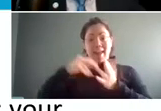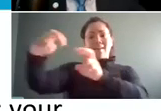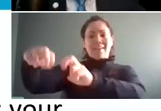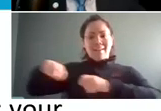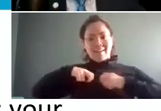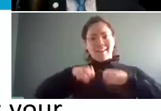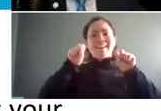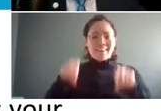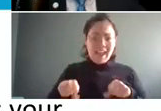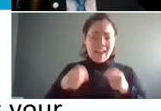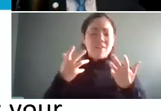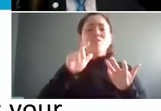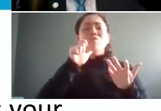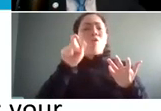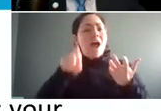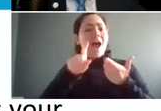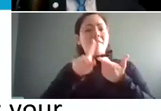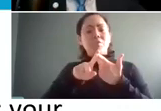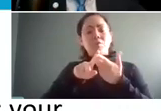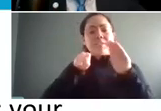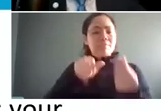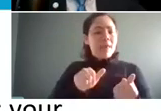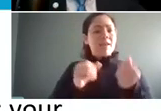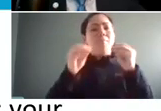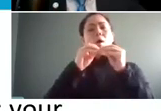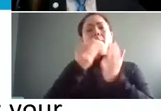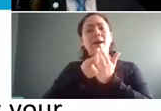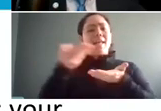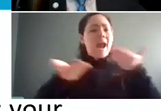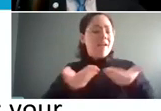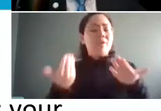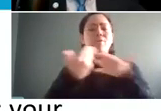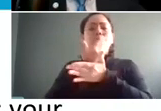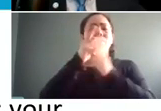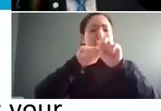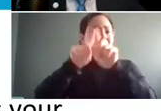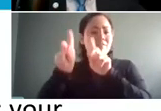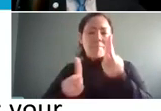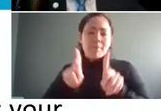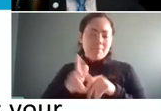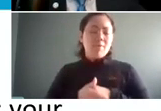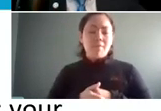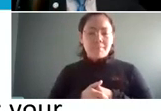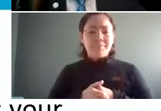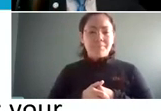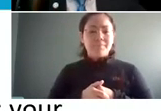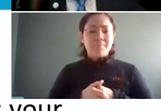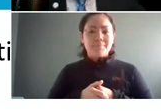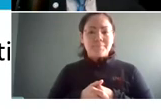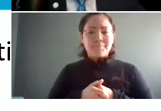so that you don't have to spend money um hiring a whole new workforce again next slide